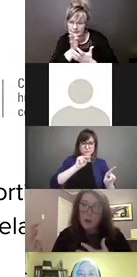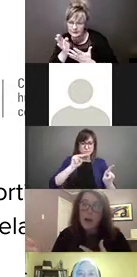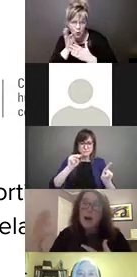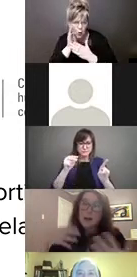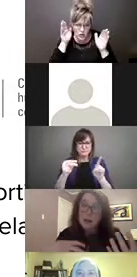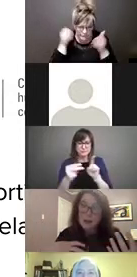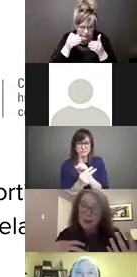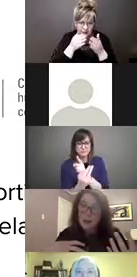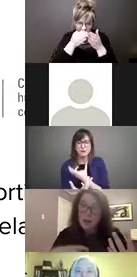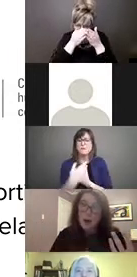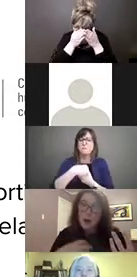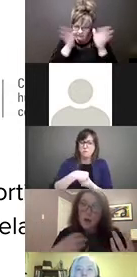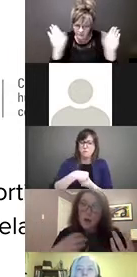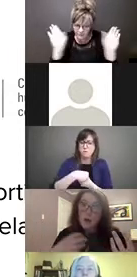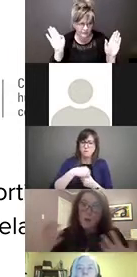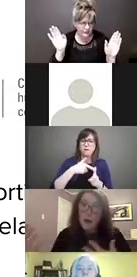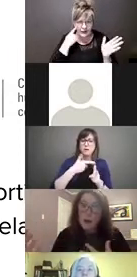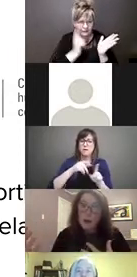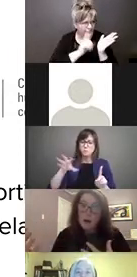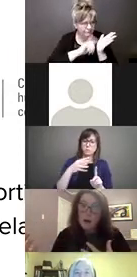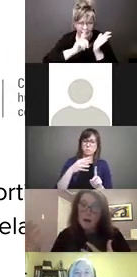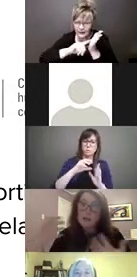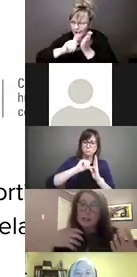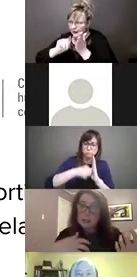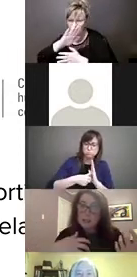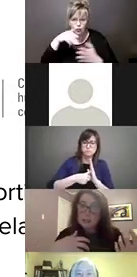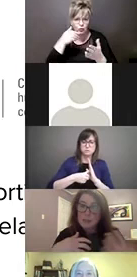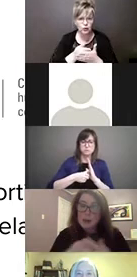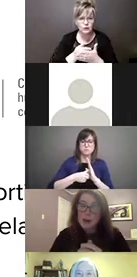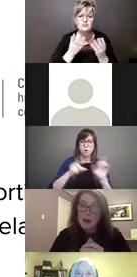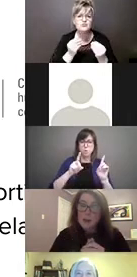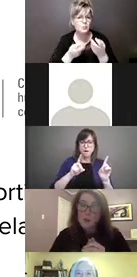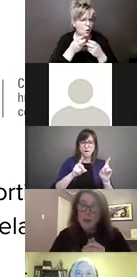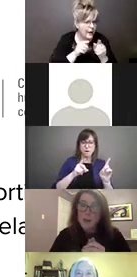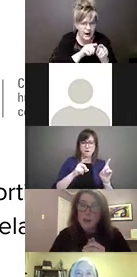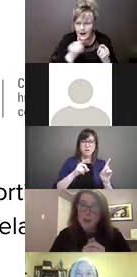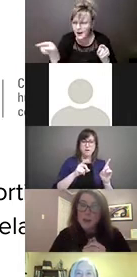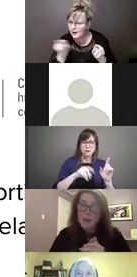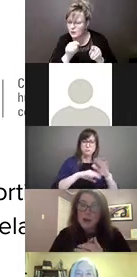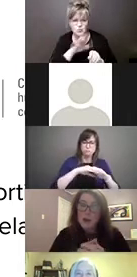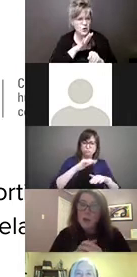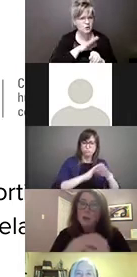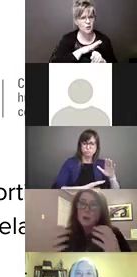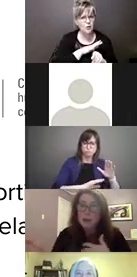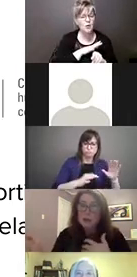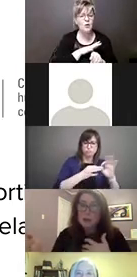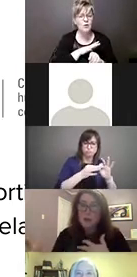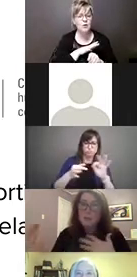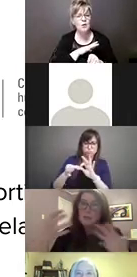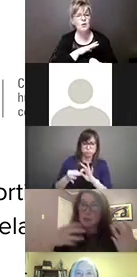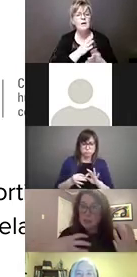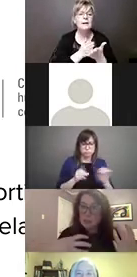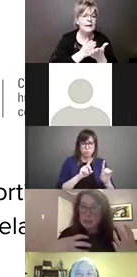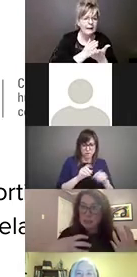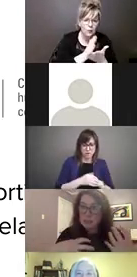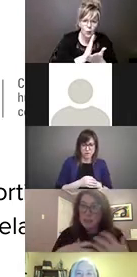we're highlighting where those exist and where, where the rights of